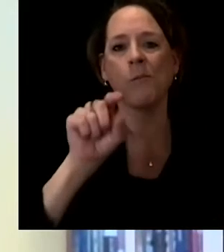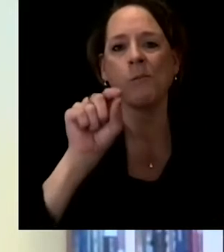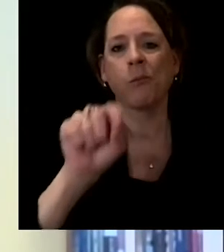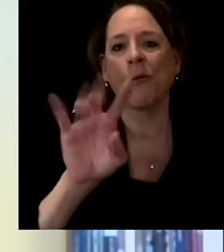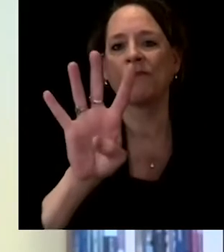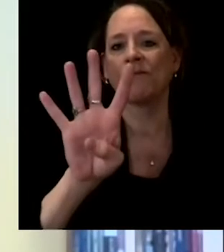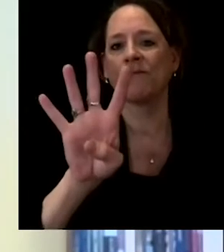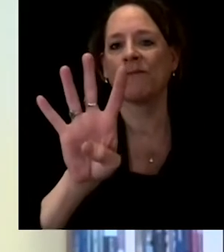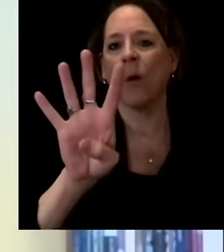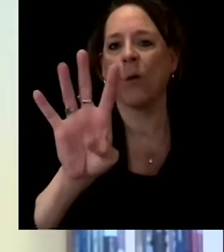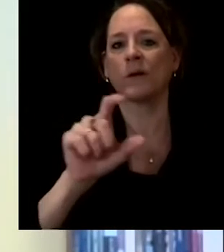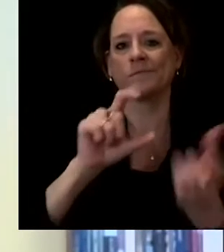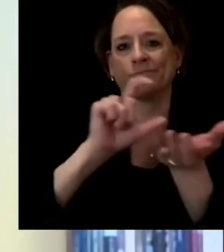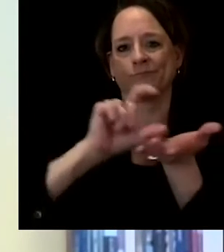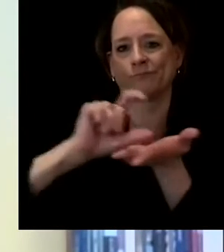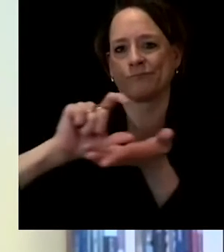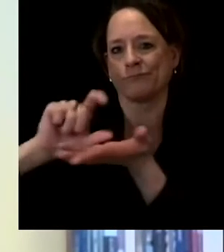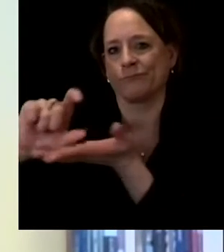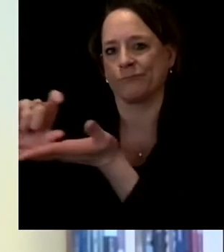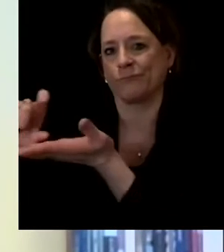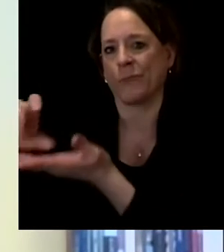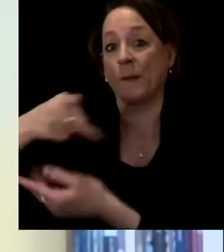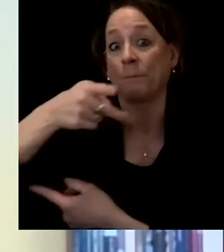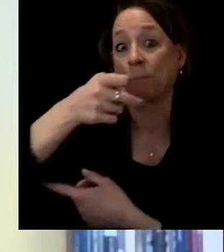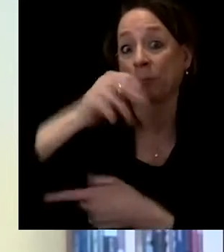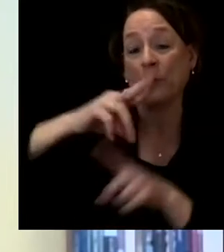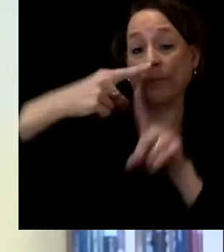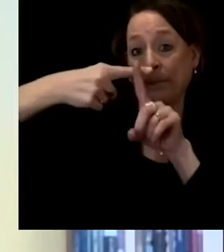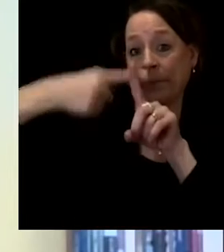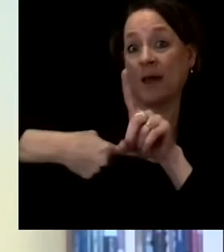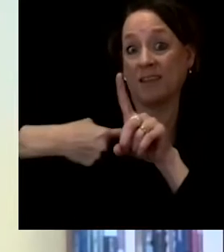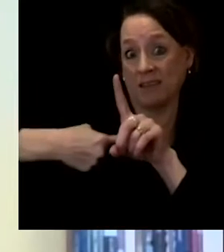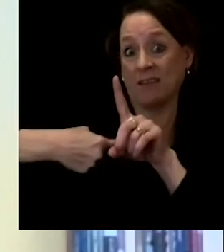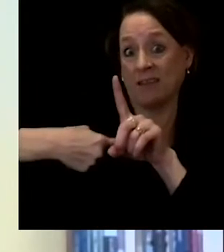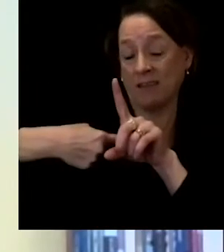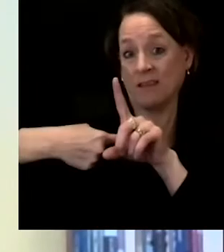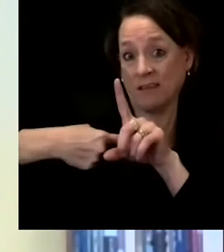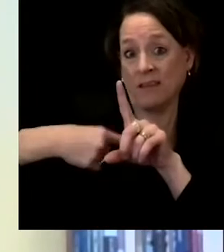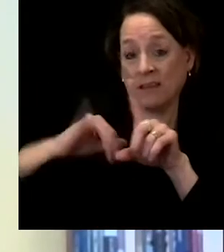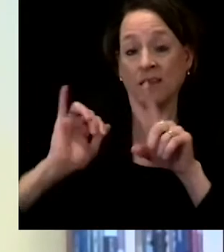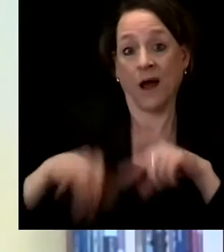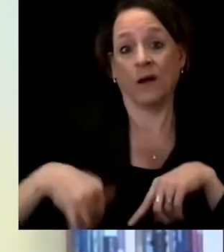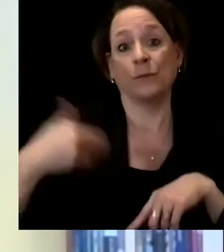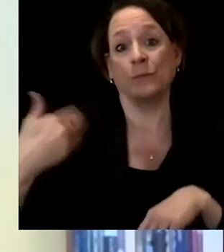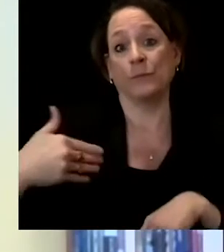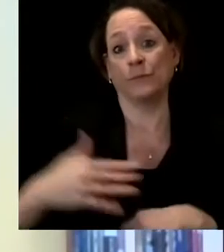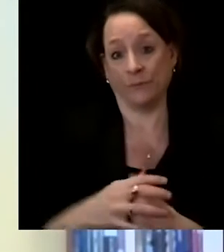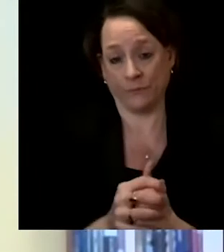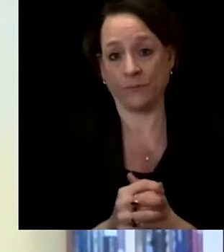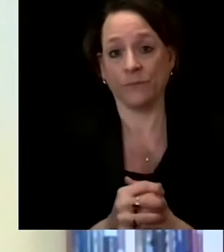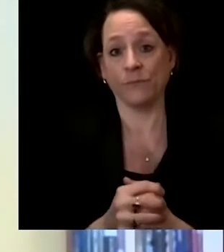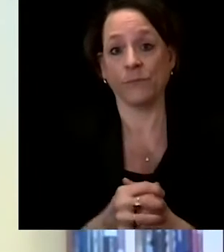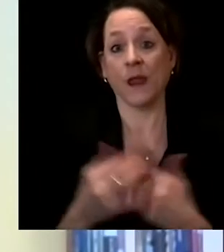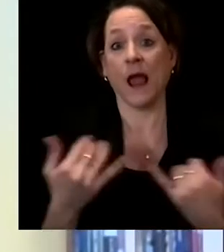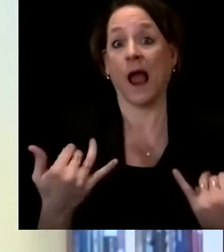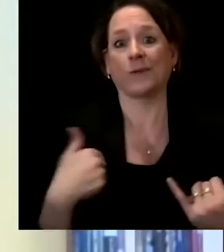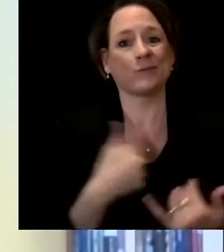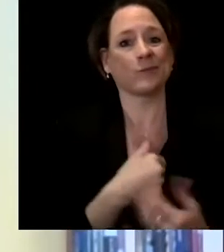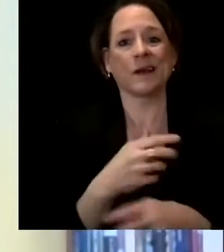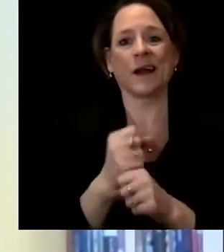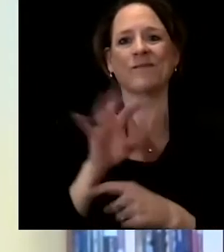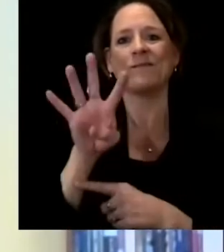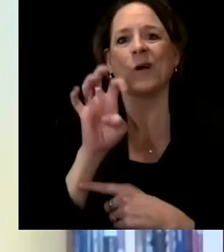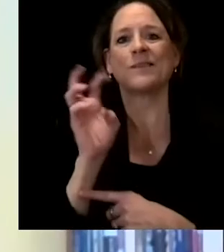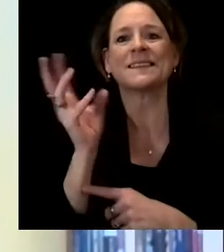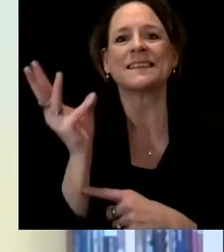that. Right now, as I said, we're receiving 467,000 doses per month. We'd need three times